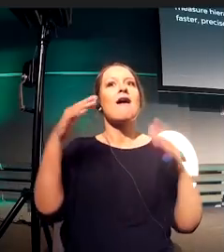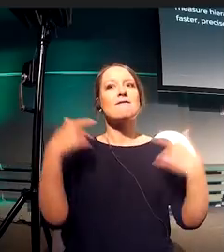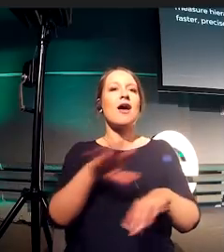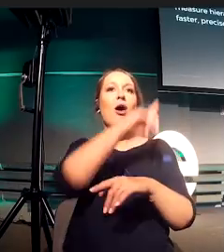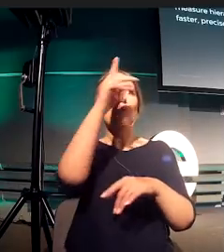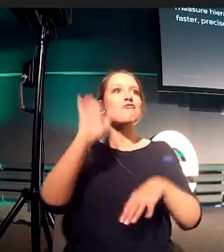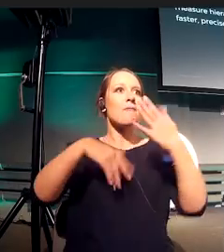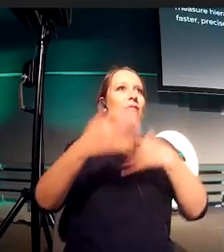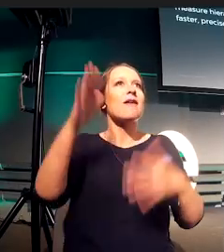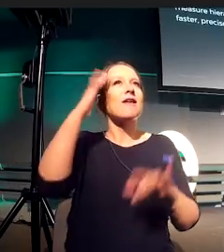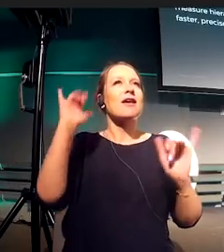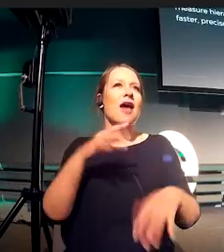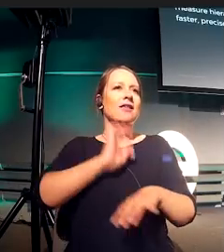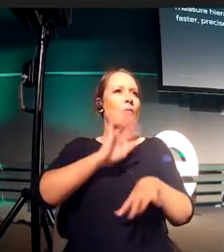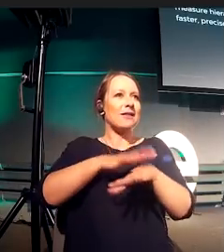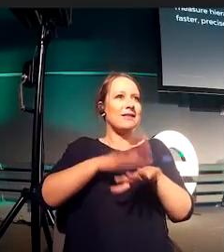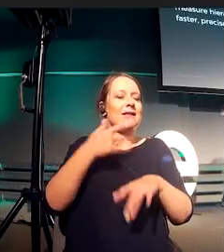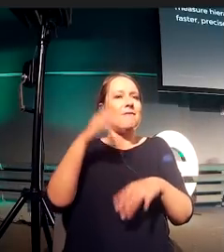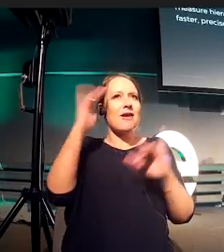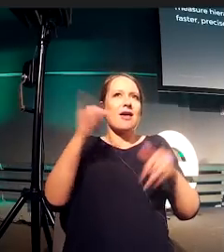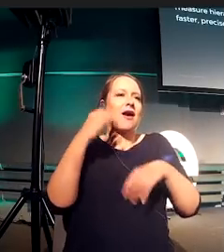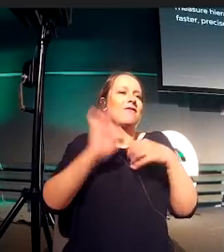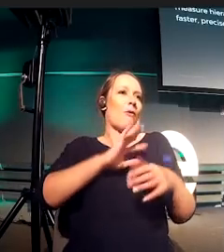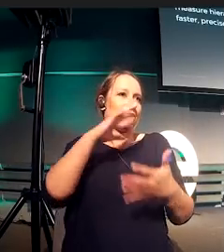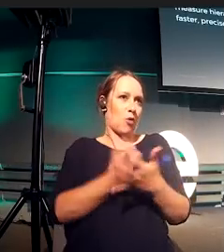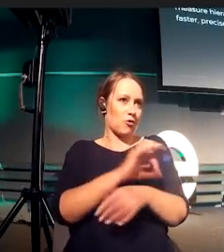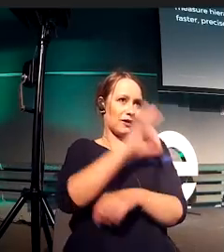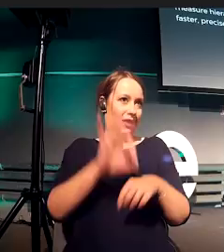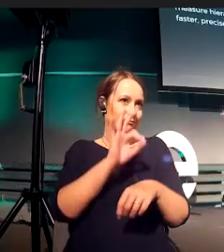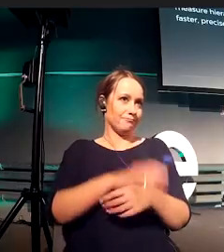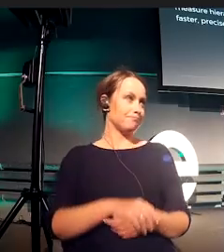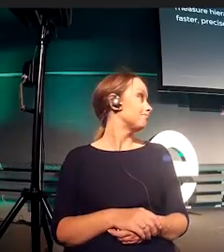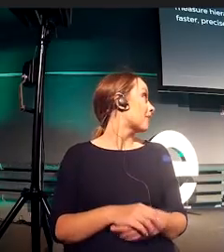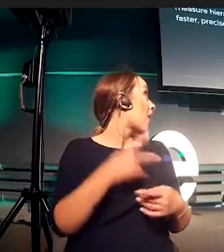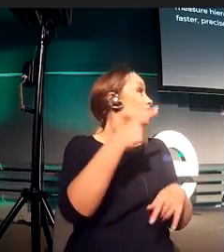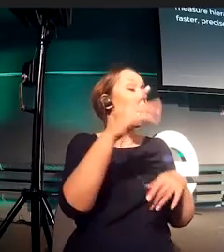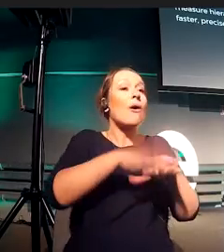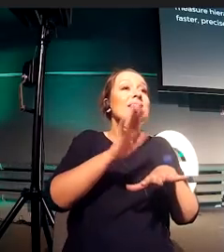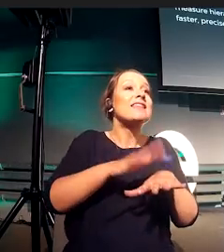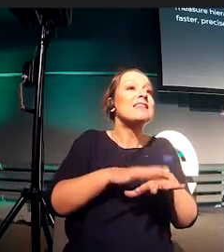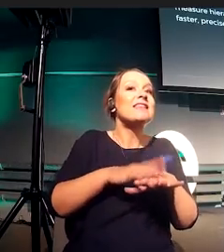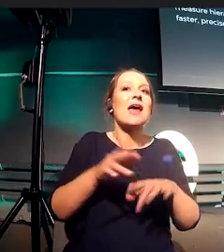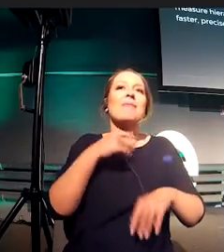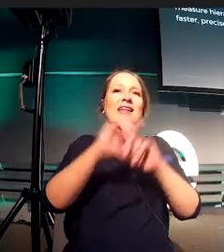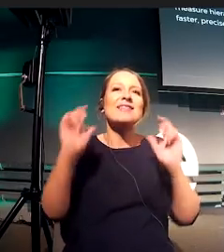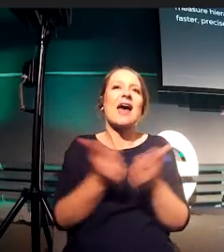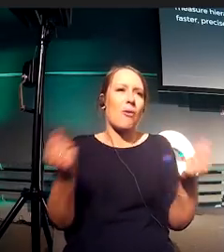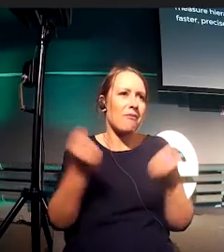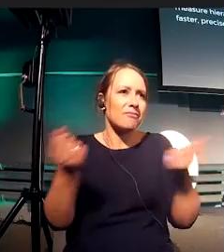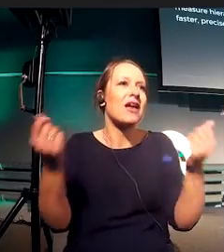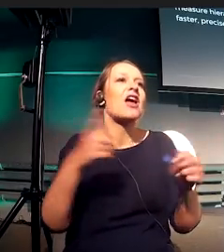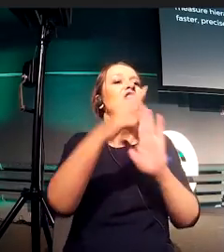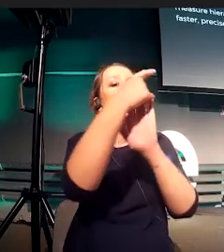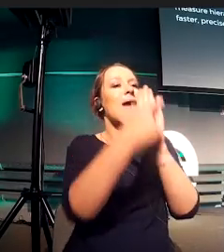So it's a dynamic grid system, and it's a theory. It helps us to measure the hierarchy and the aesthetics, and it helps